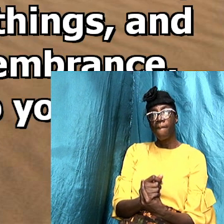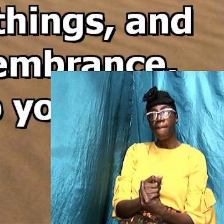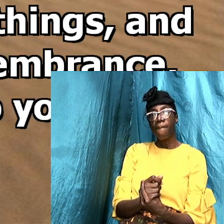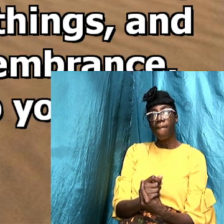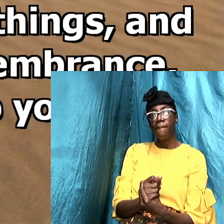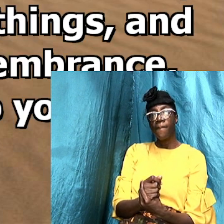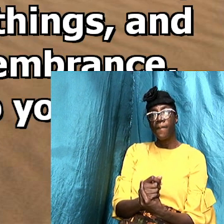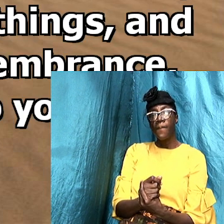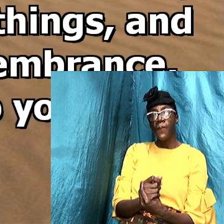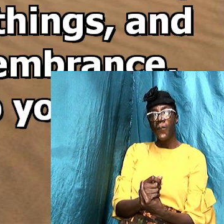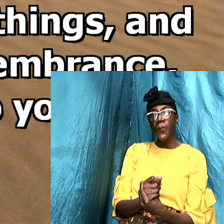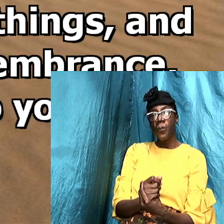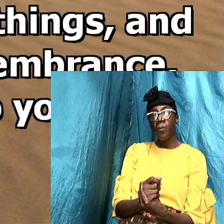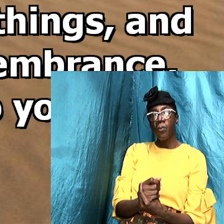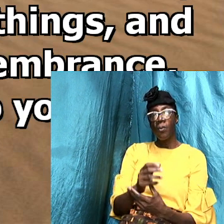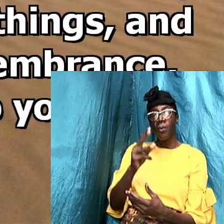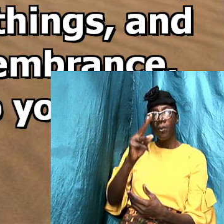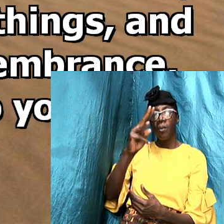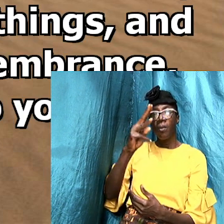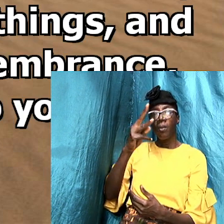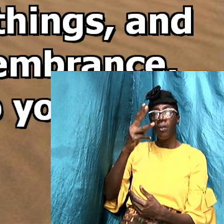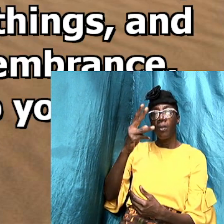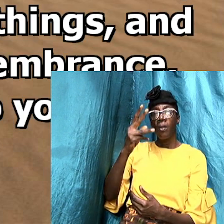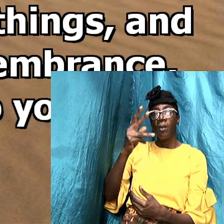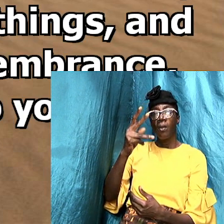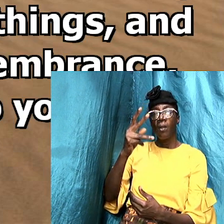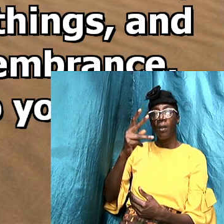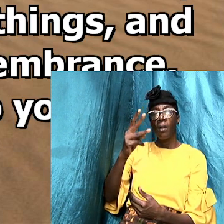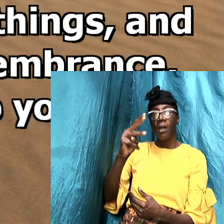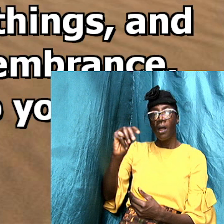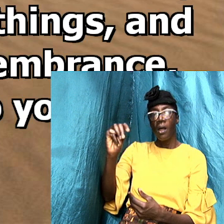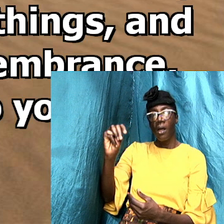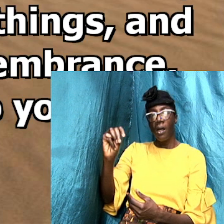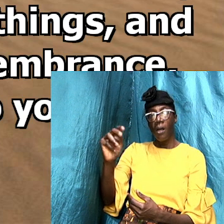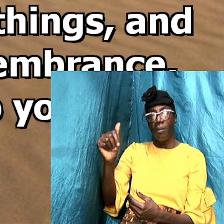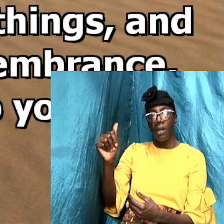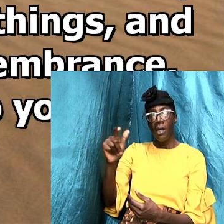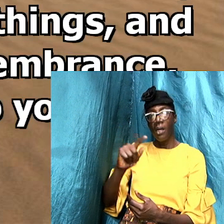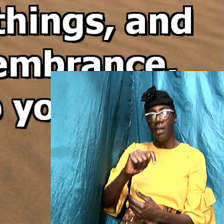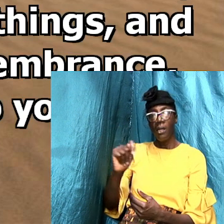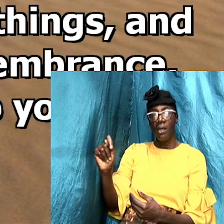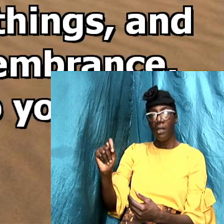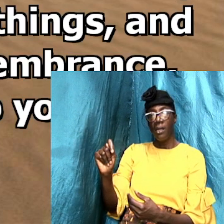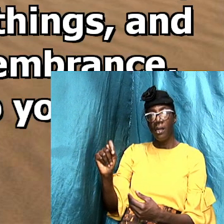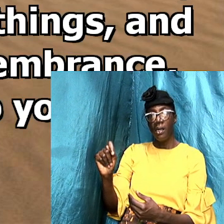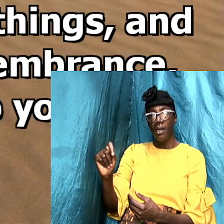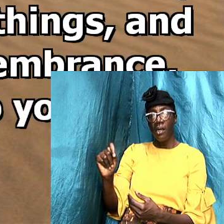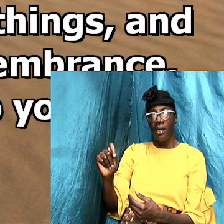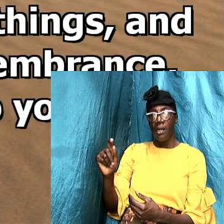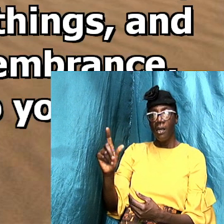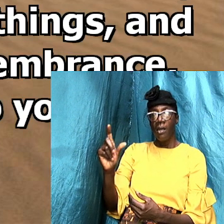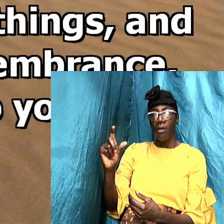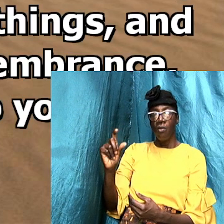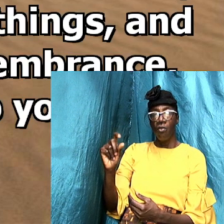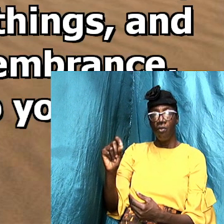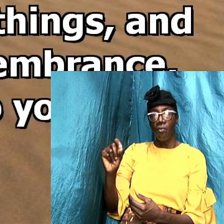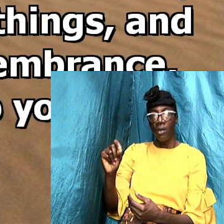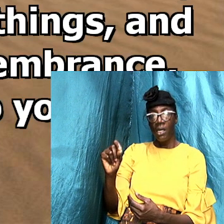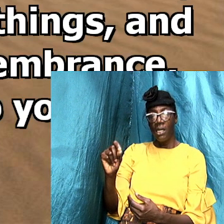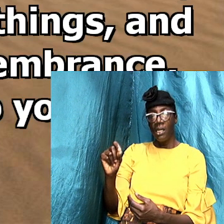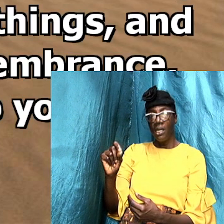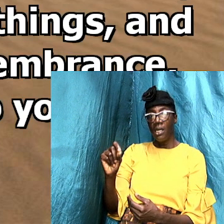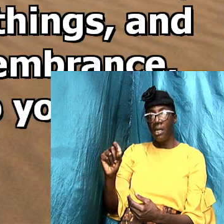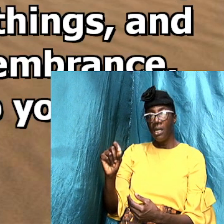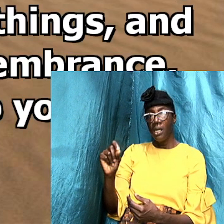St. Matthew 28 verse 19 St. 24 verse 47 is a parallel